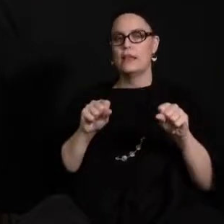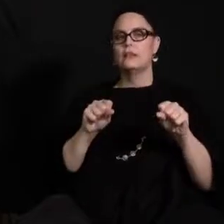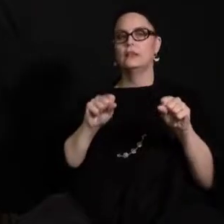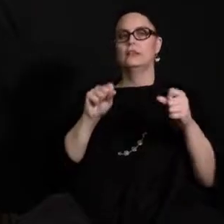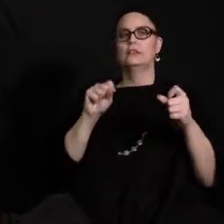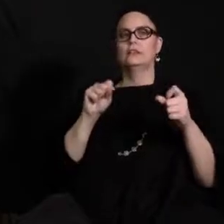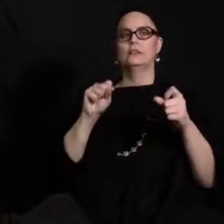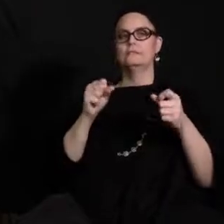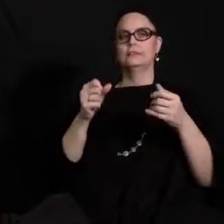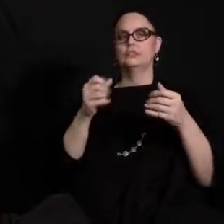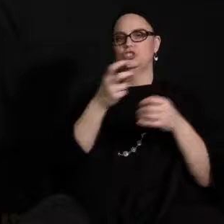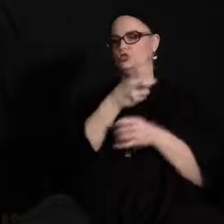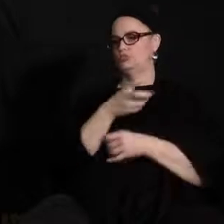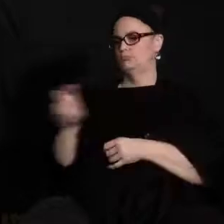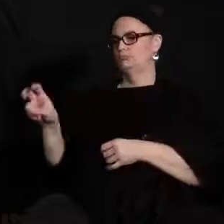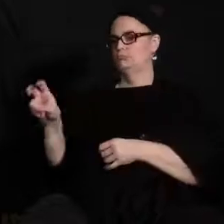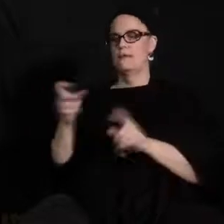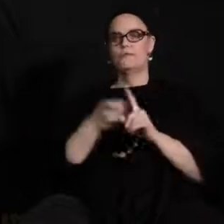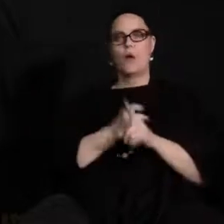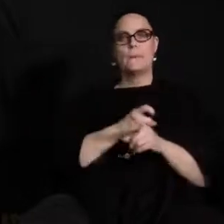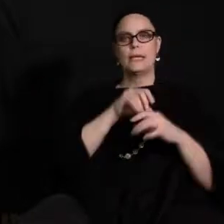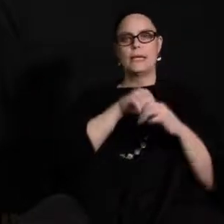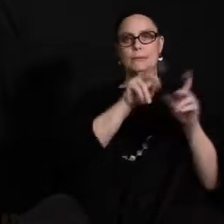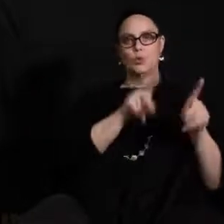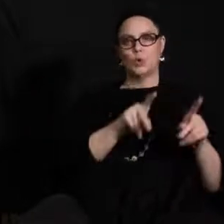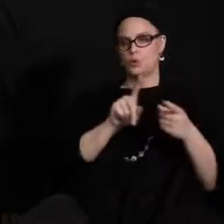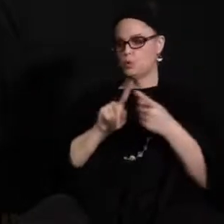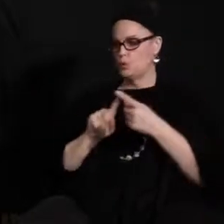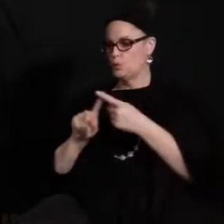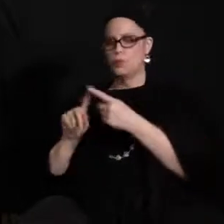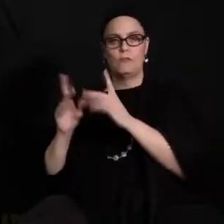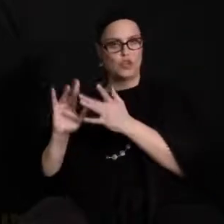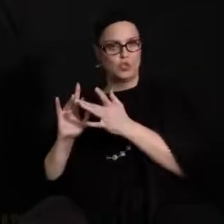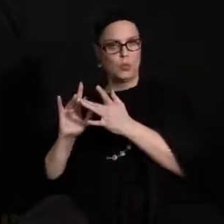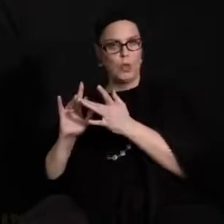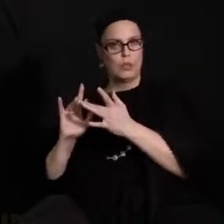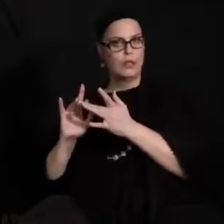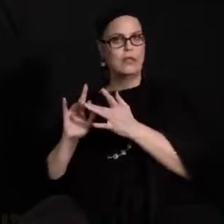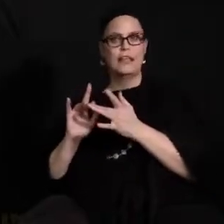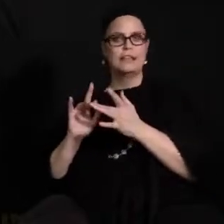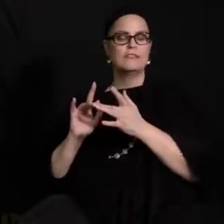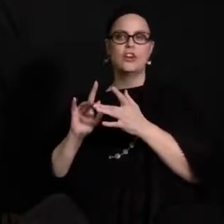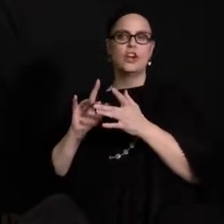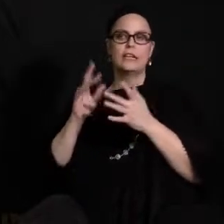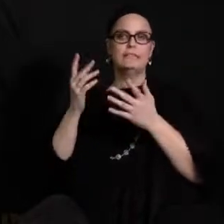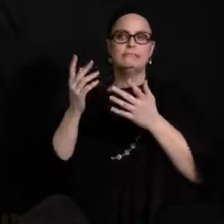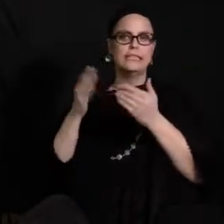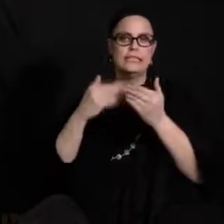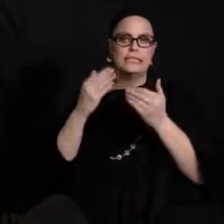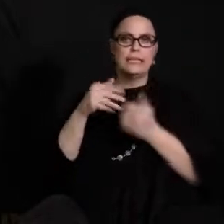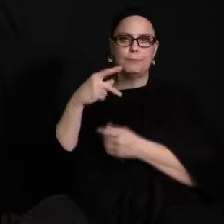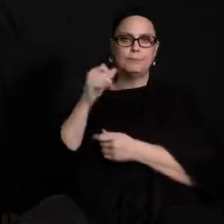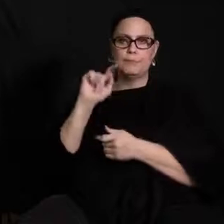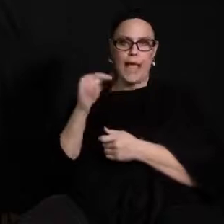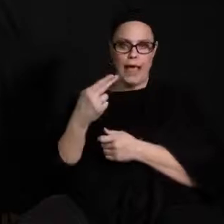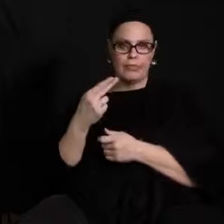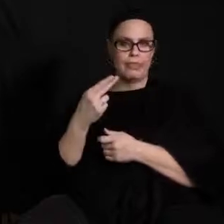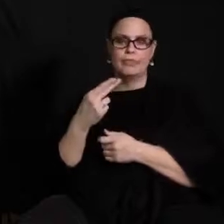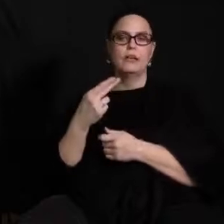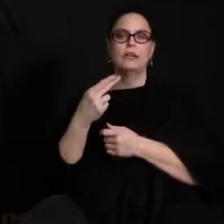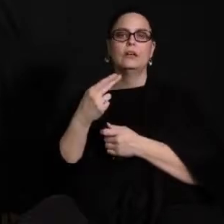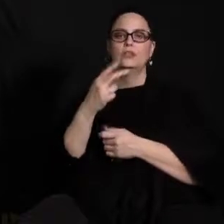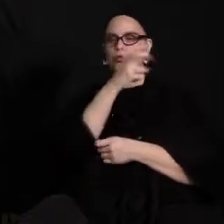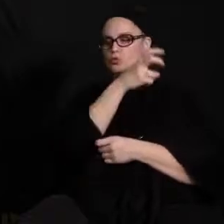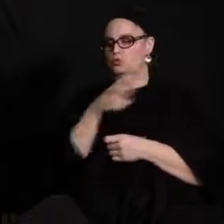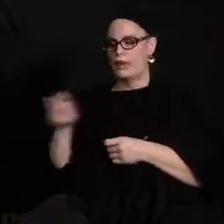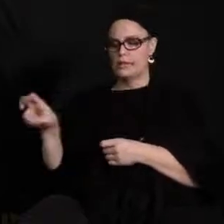and that is a one-way path. We do not have the option for students to move from virtual learning into in-person into